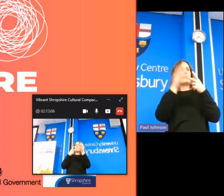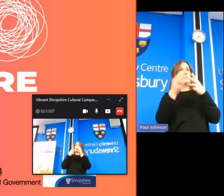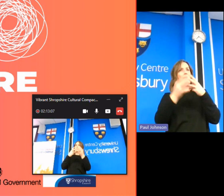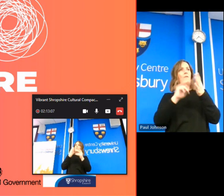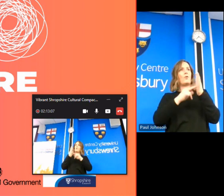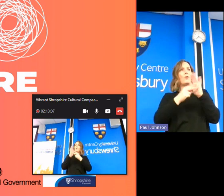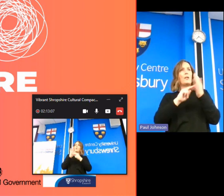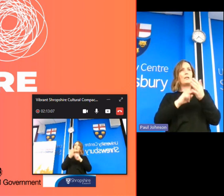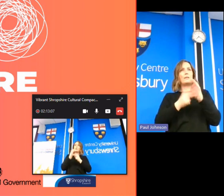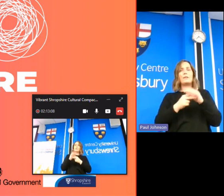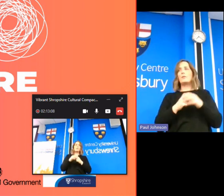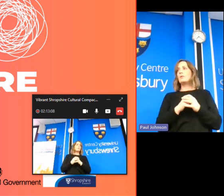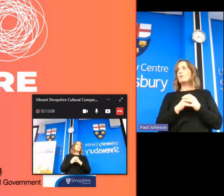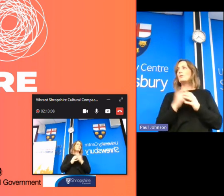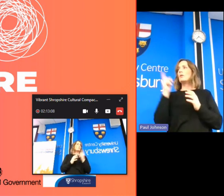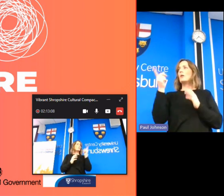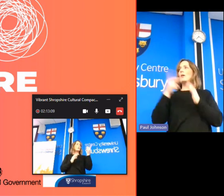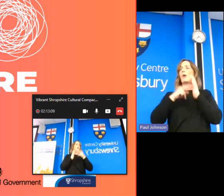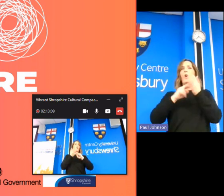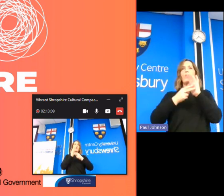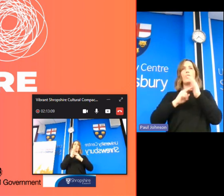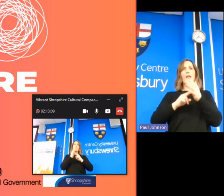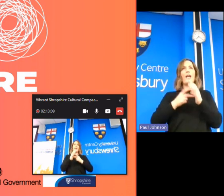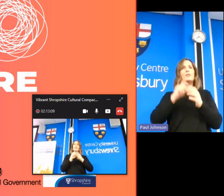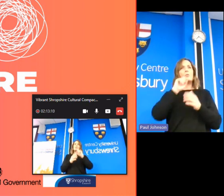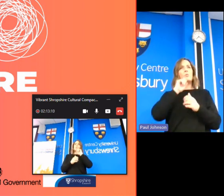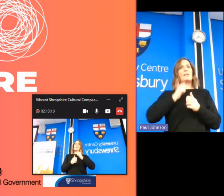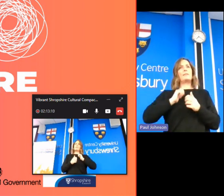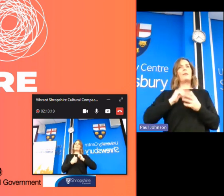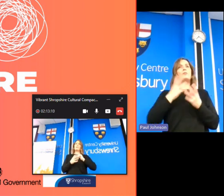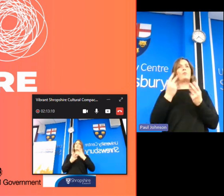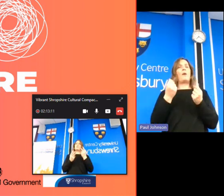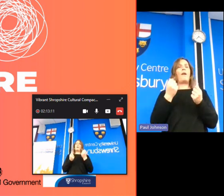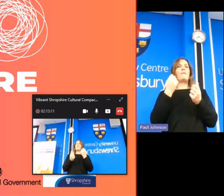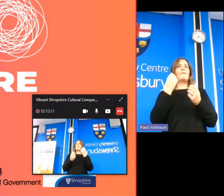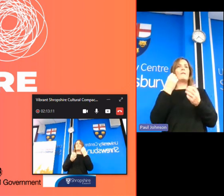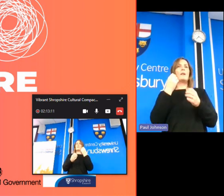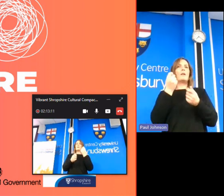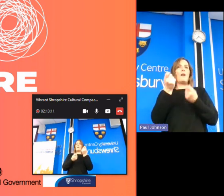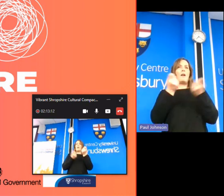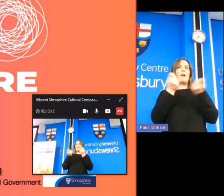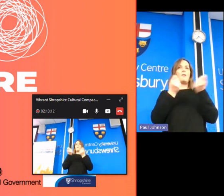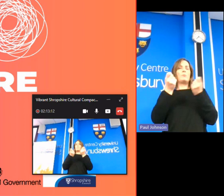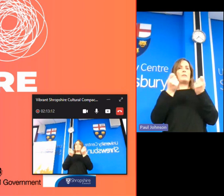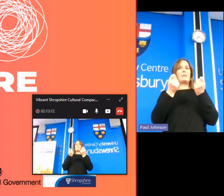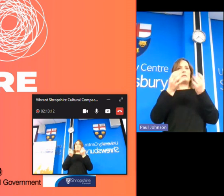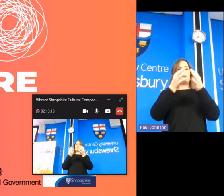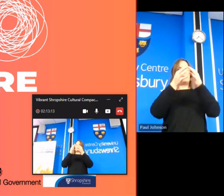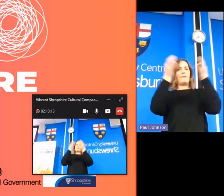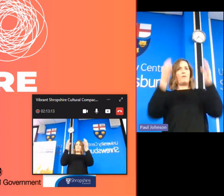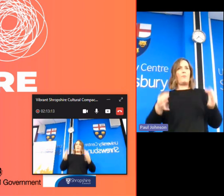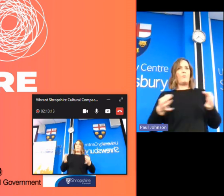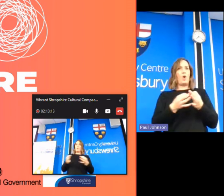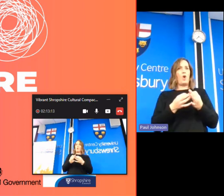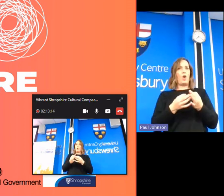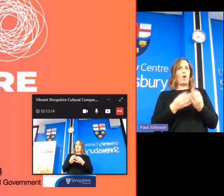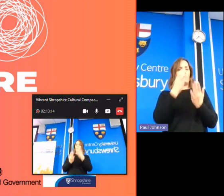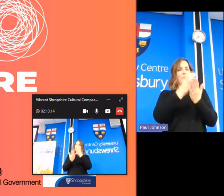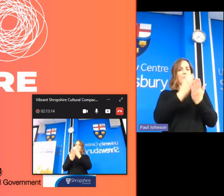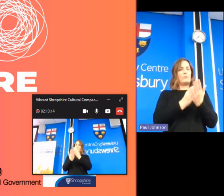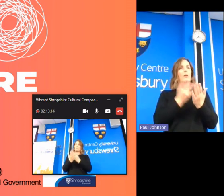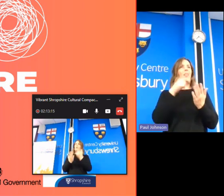organization we need an organization we would expect to have some sort of government yeah government just very much in place and